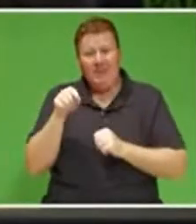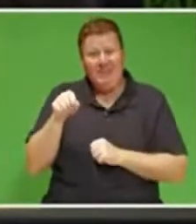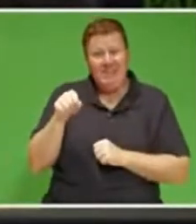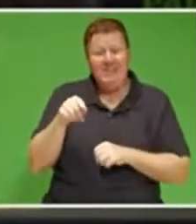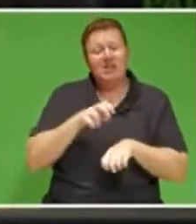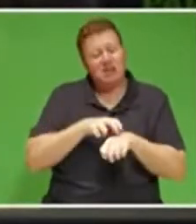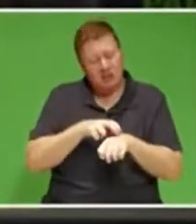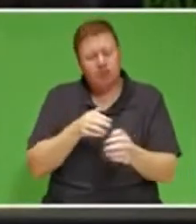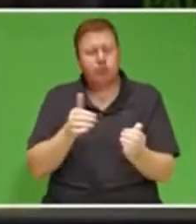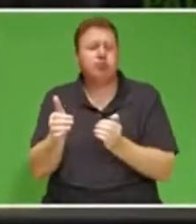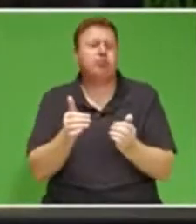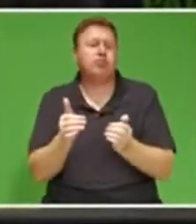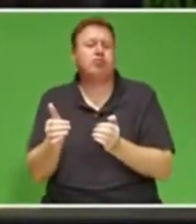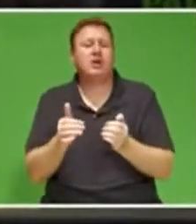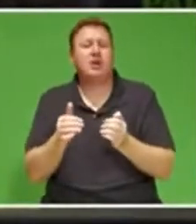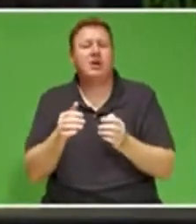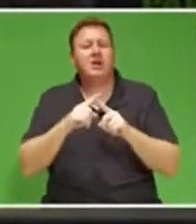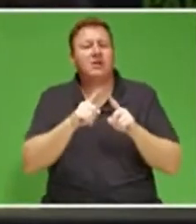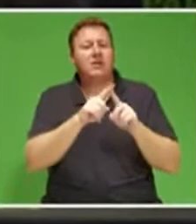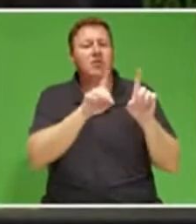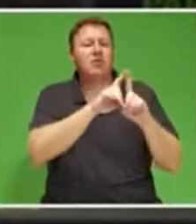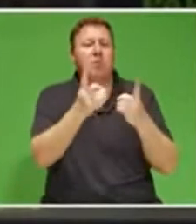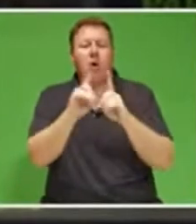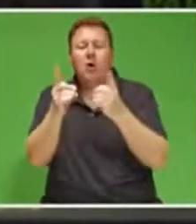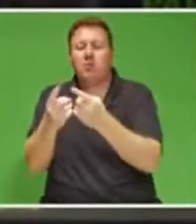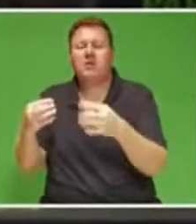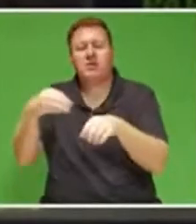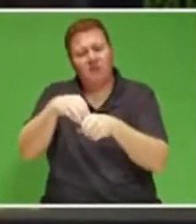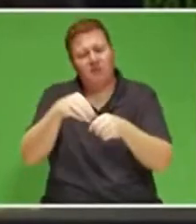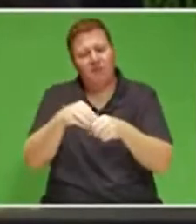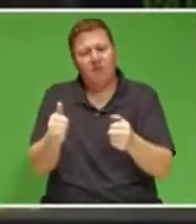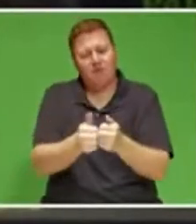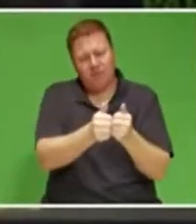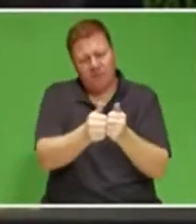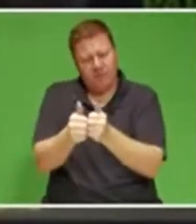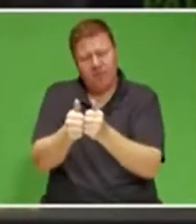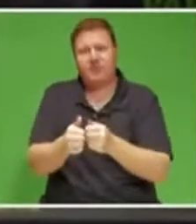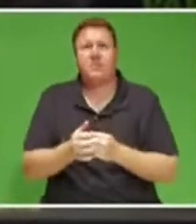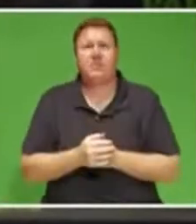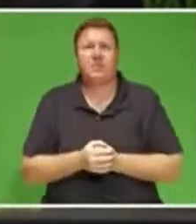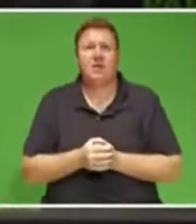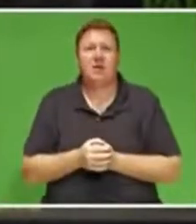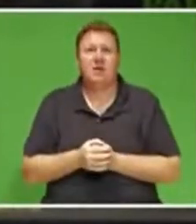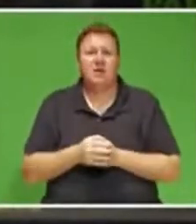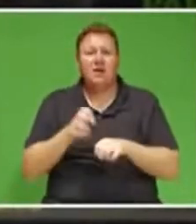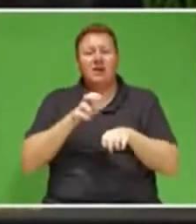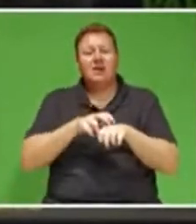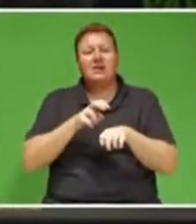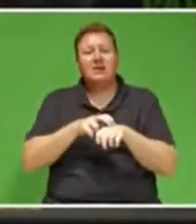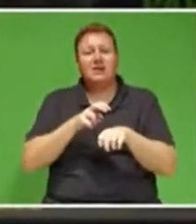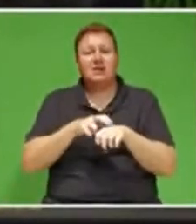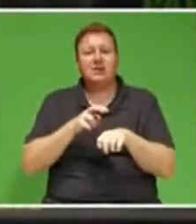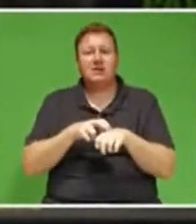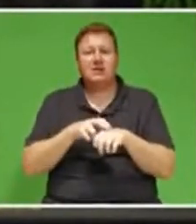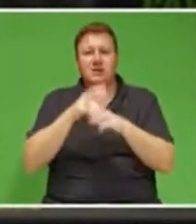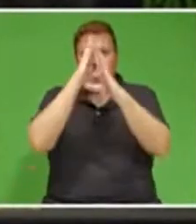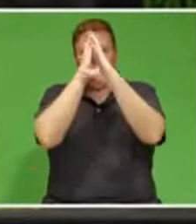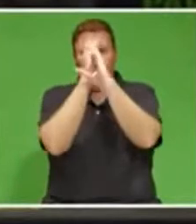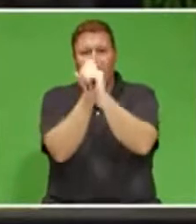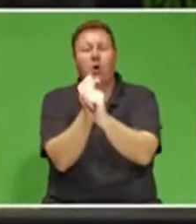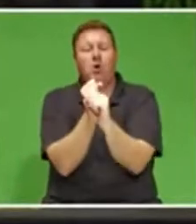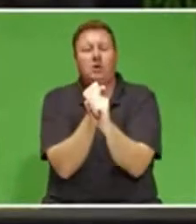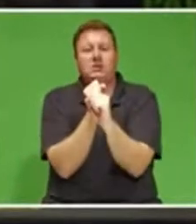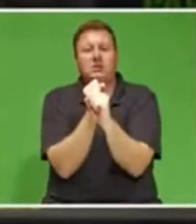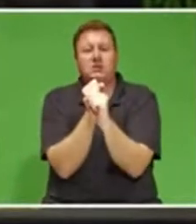across several departments and public entities. It requires the undivided attention